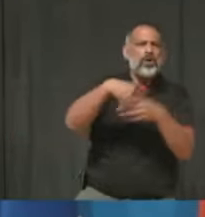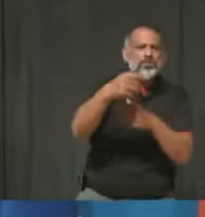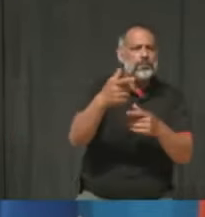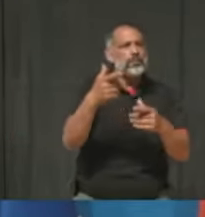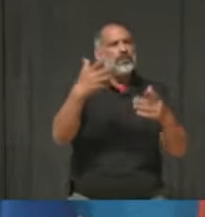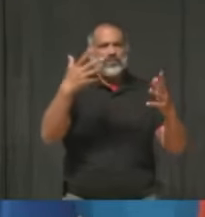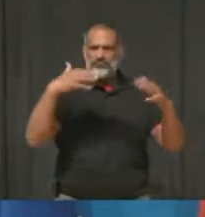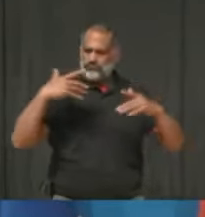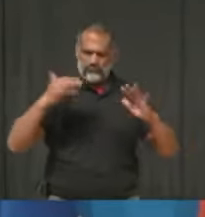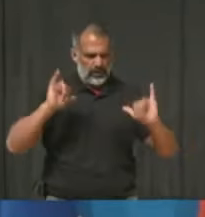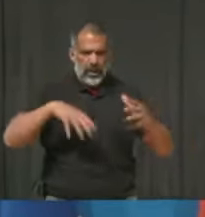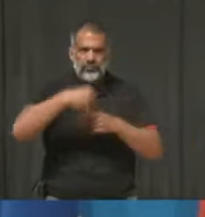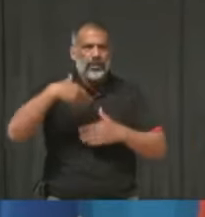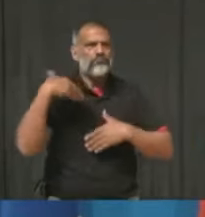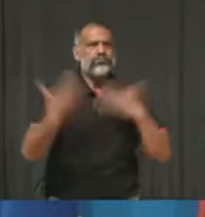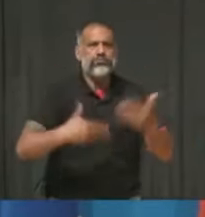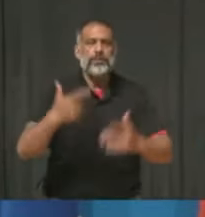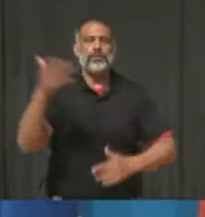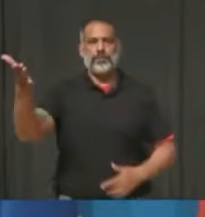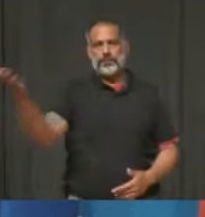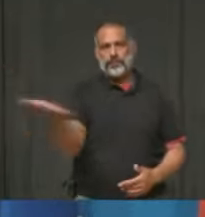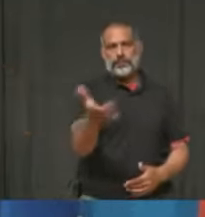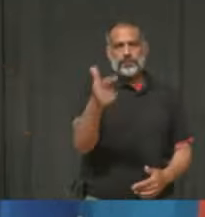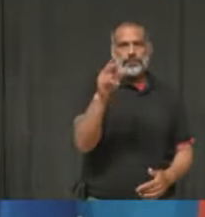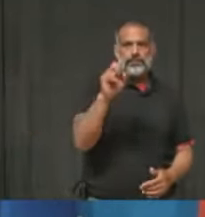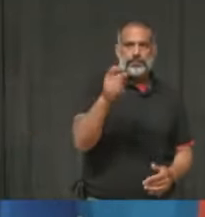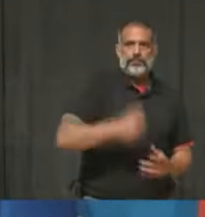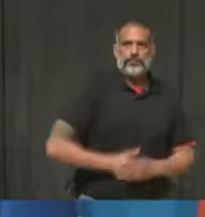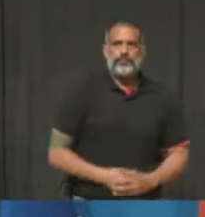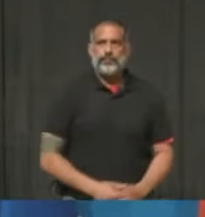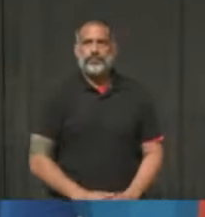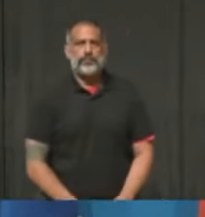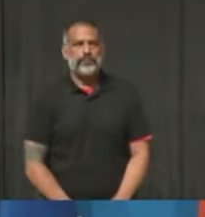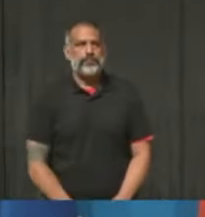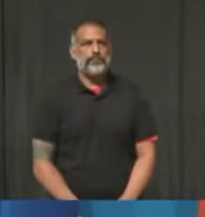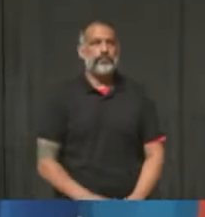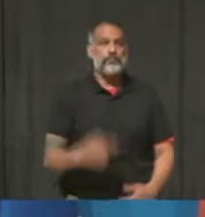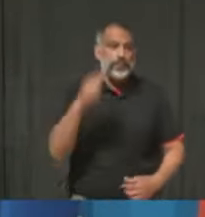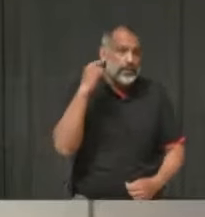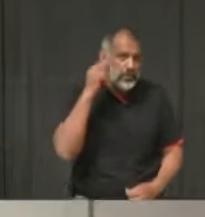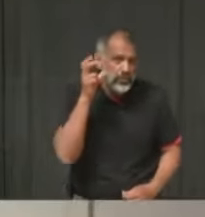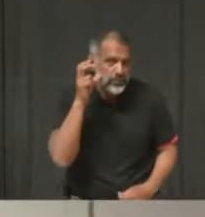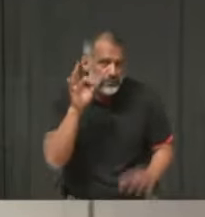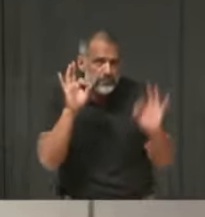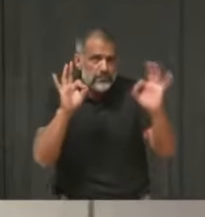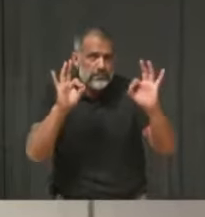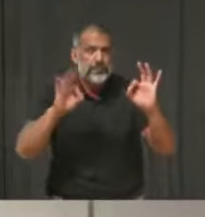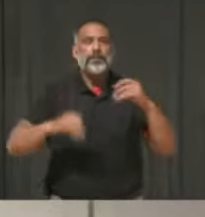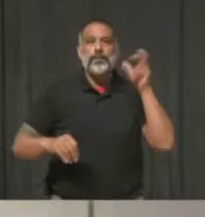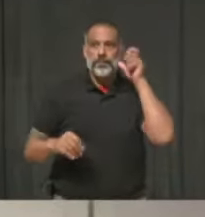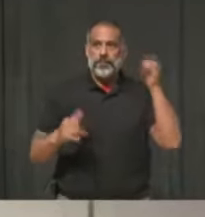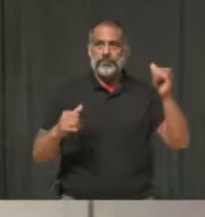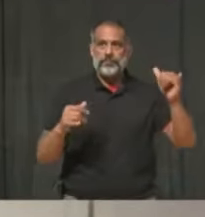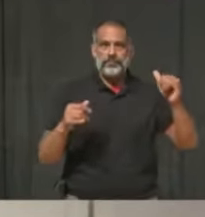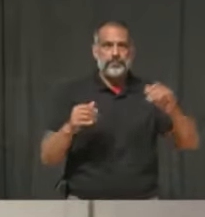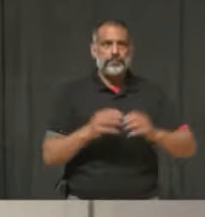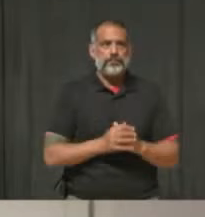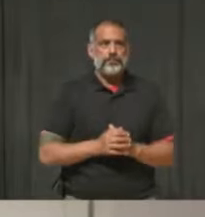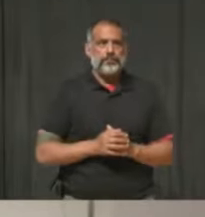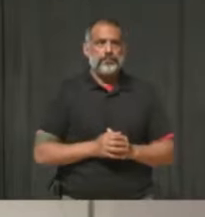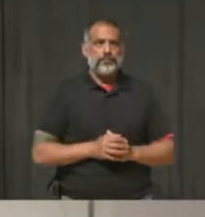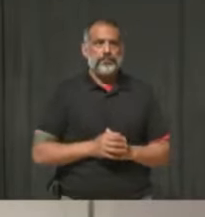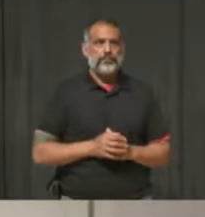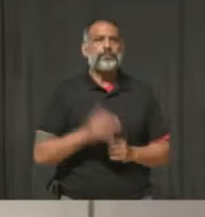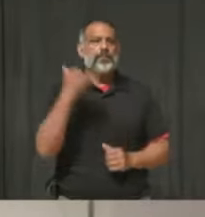Thanks a lot. I hope you can hear me. Do you? Yes, can, Dr. Youni. Thank you. Okay. Good. Yes, I